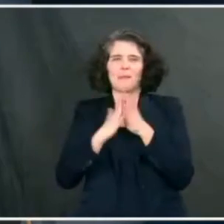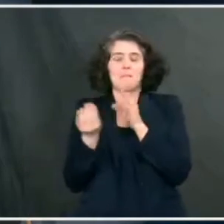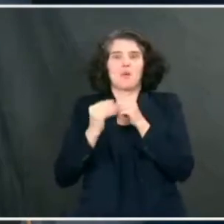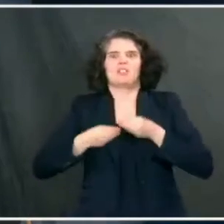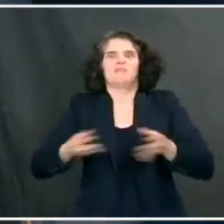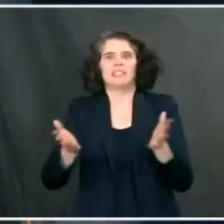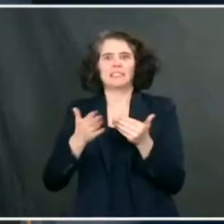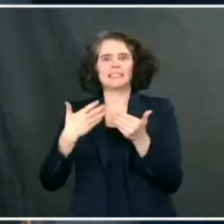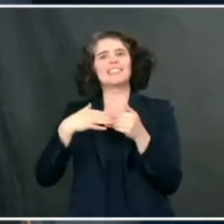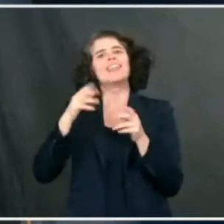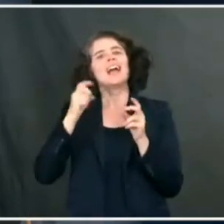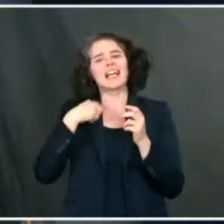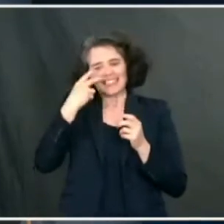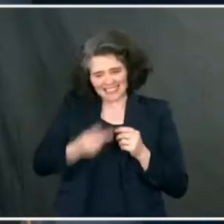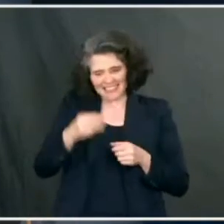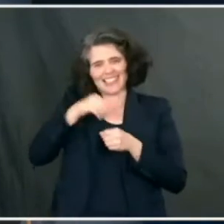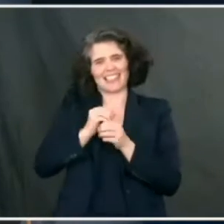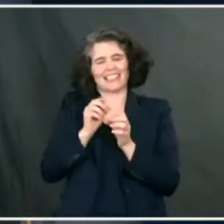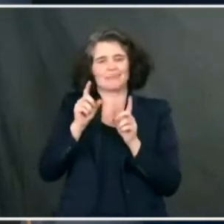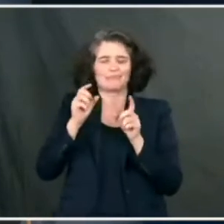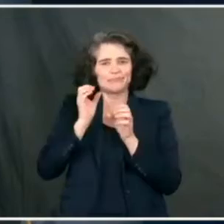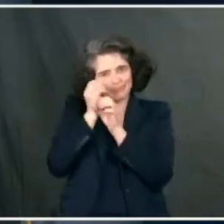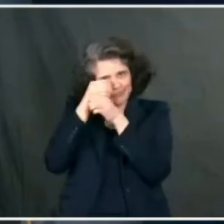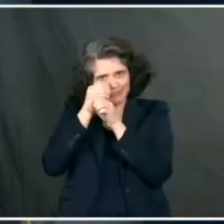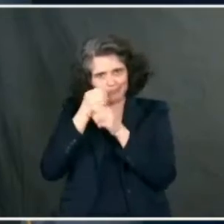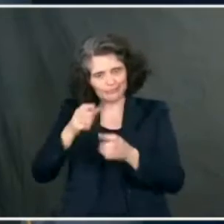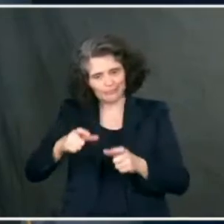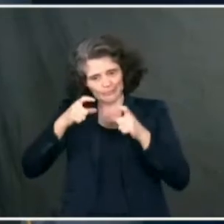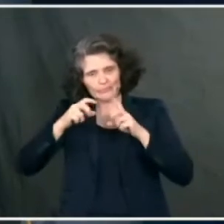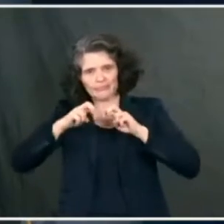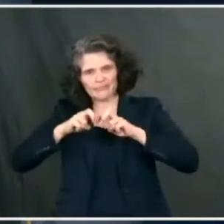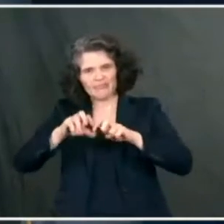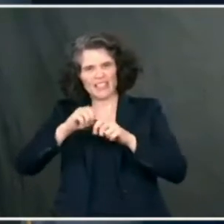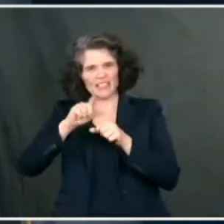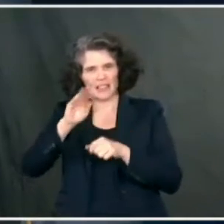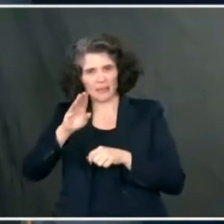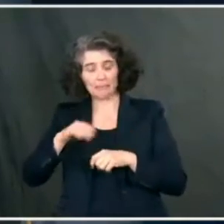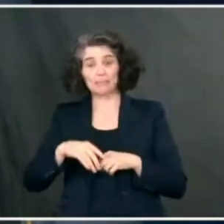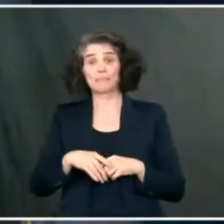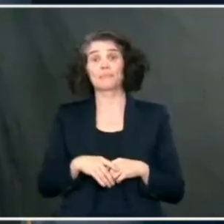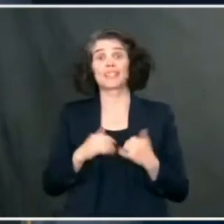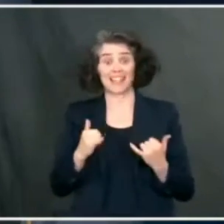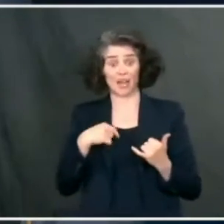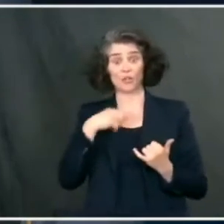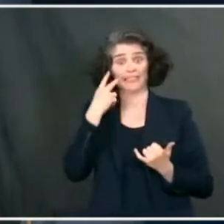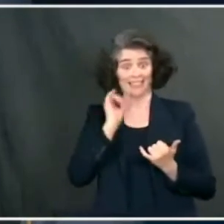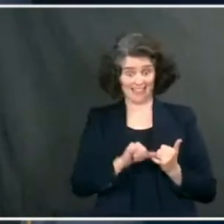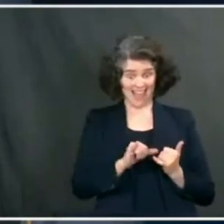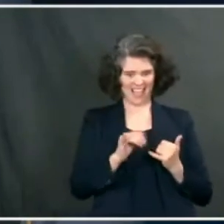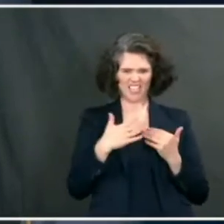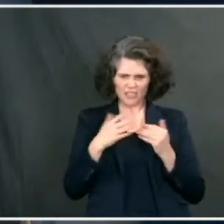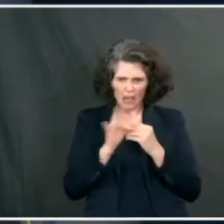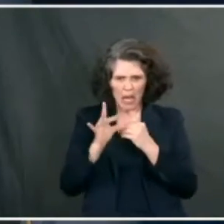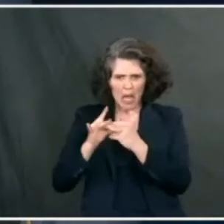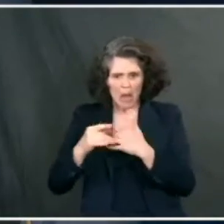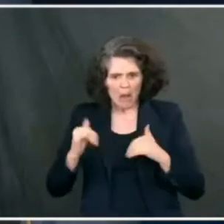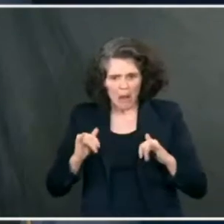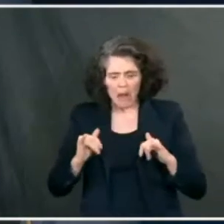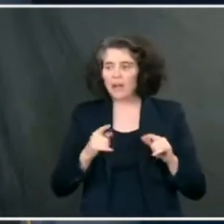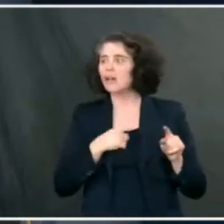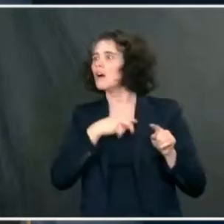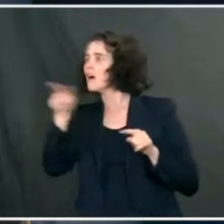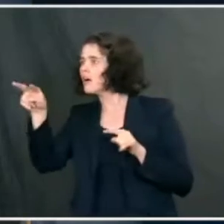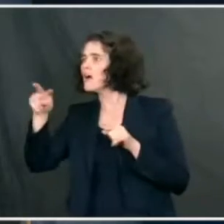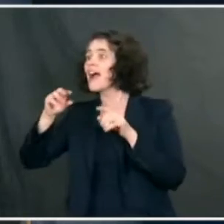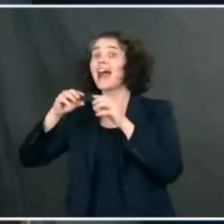in the test tube. Then you look epidemiologically and you see a spike going up in the sense of number of cases, viruses, and